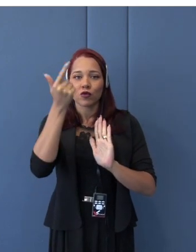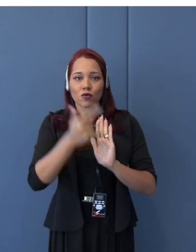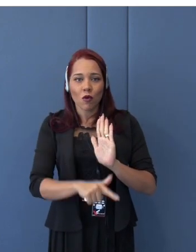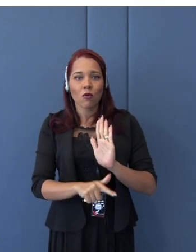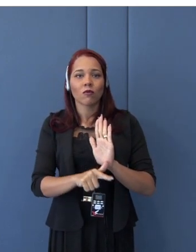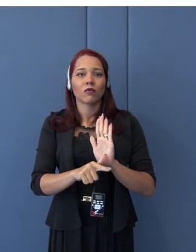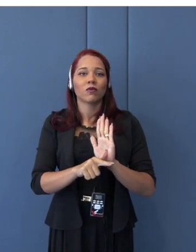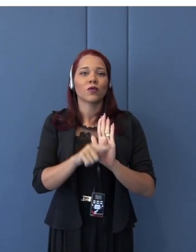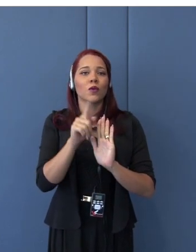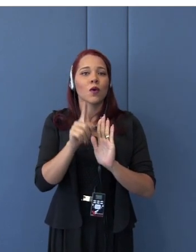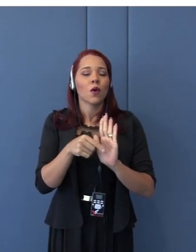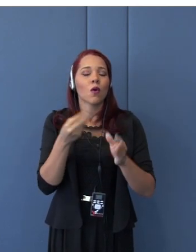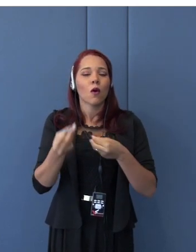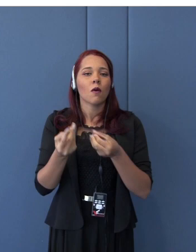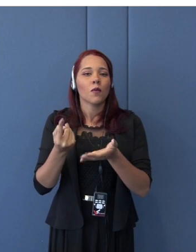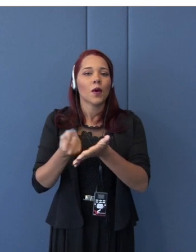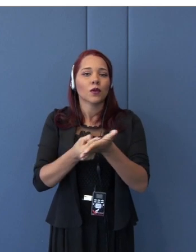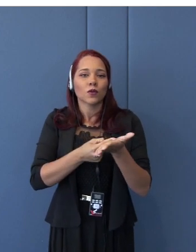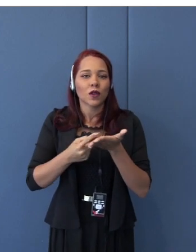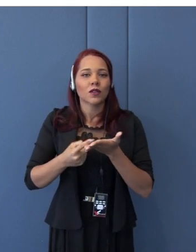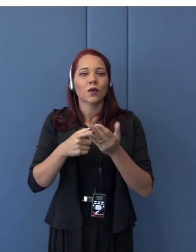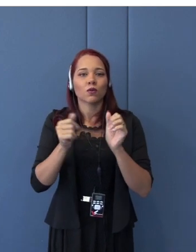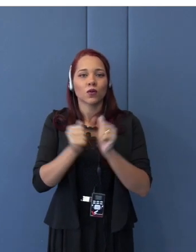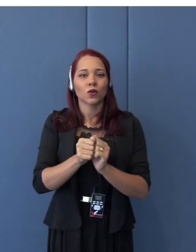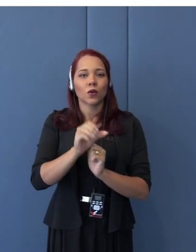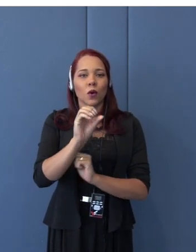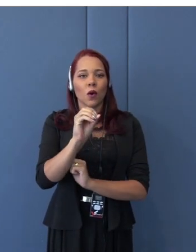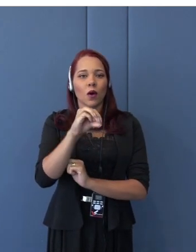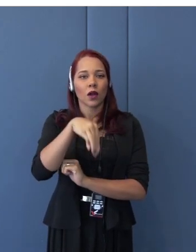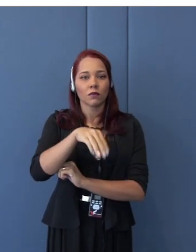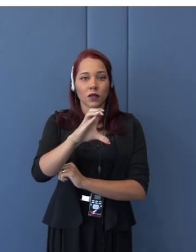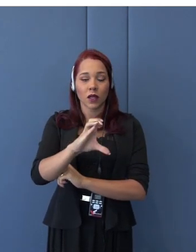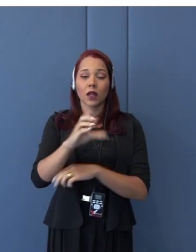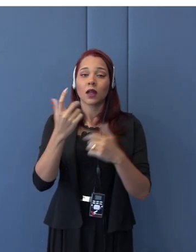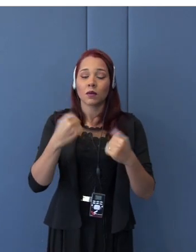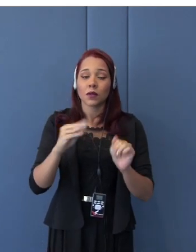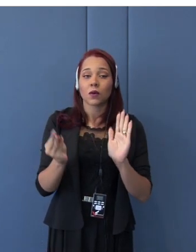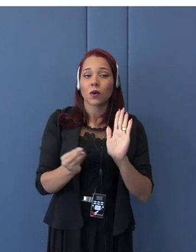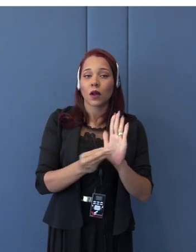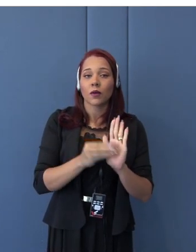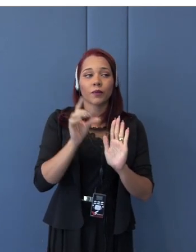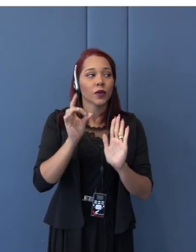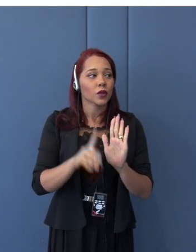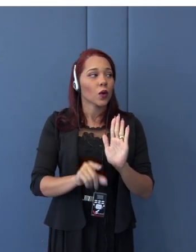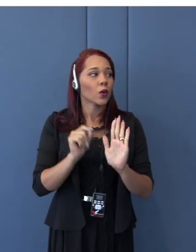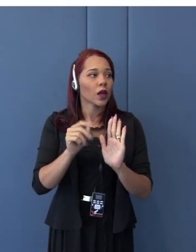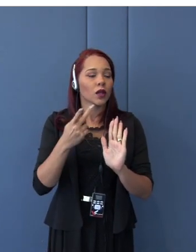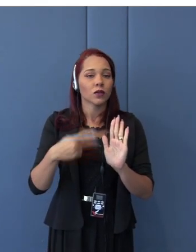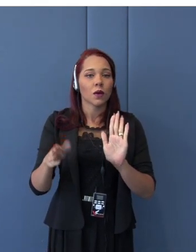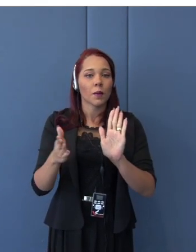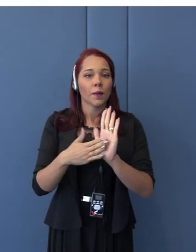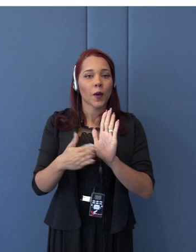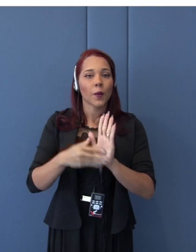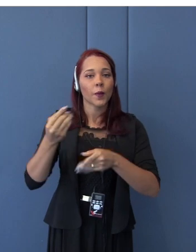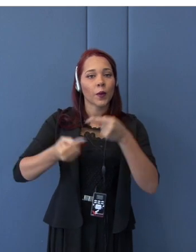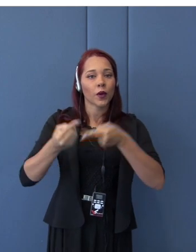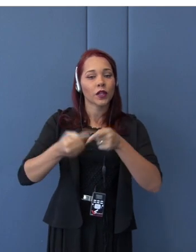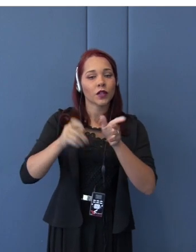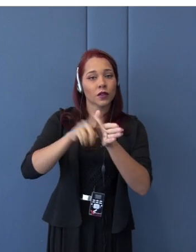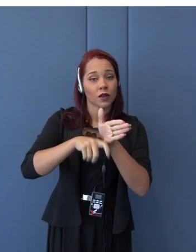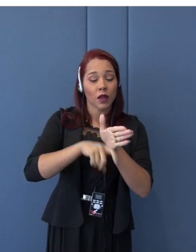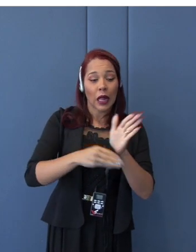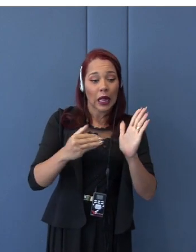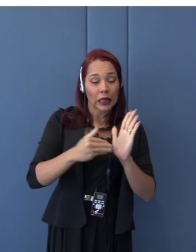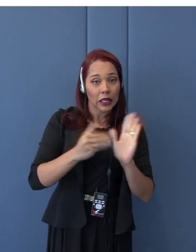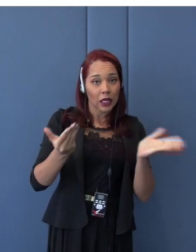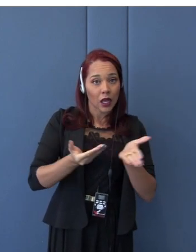And the UK should establish its own national tariff schedule because so far they have been covered by common